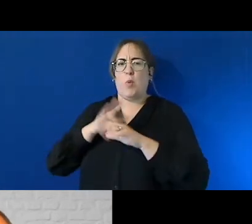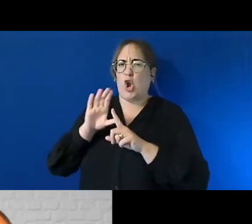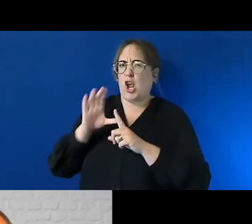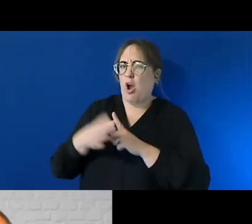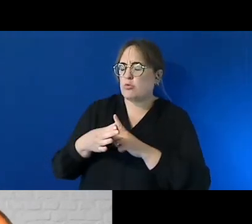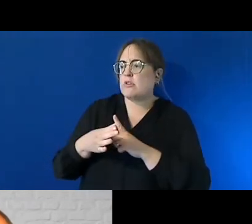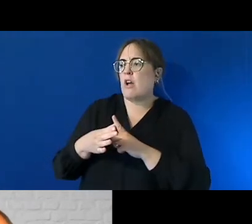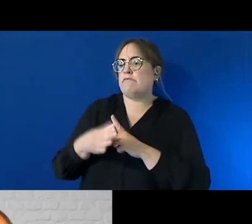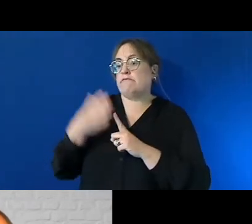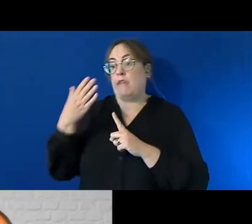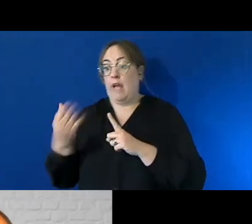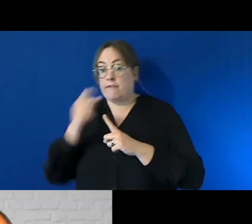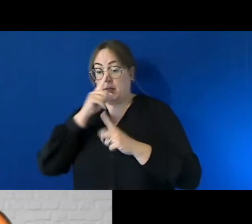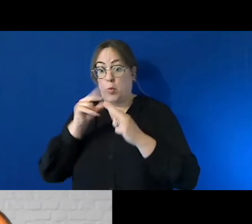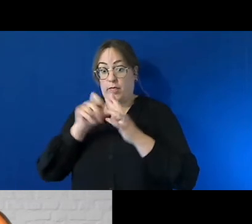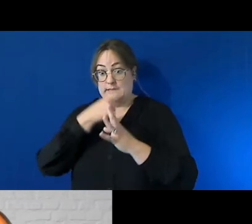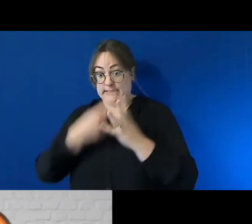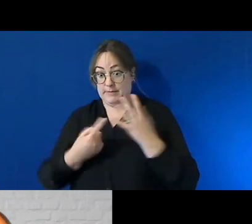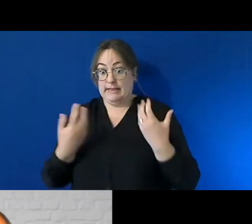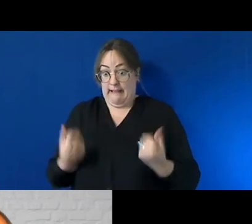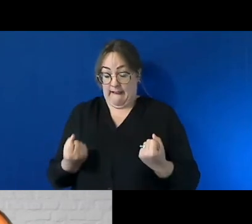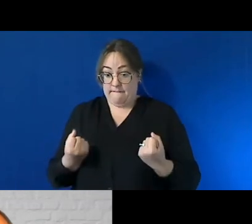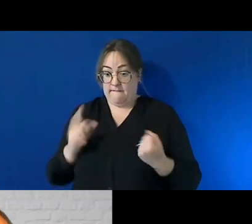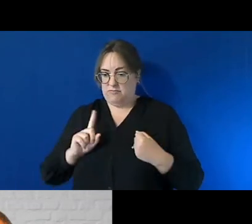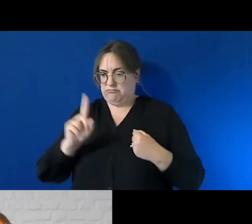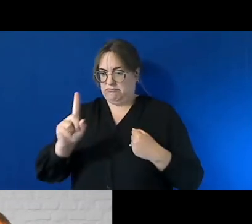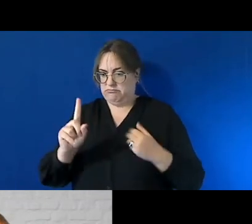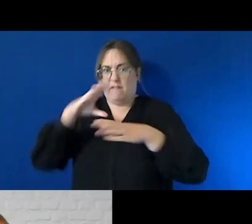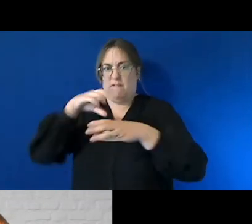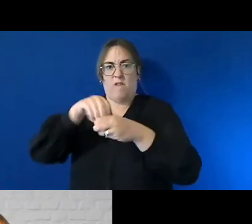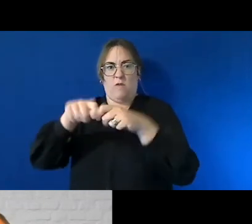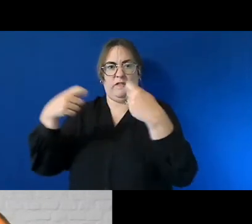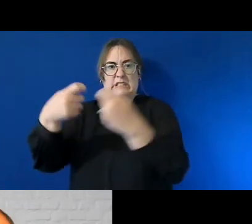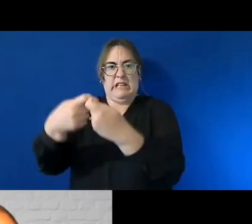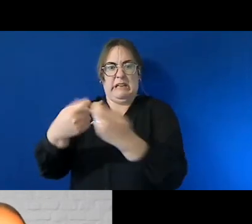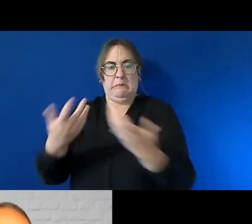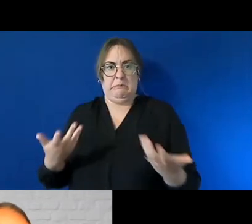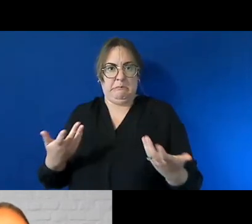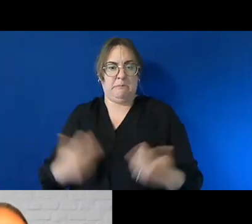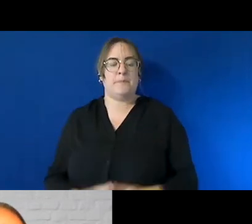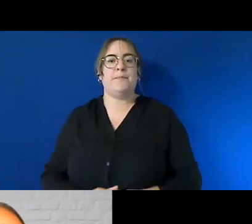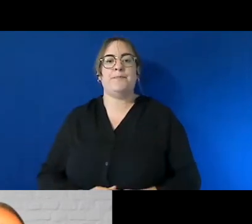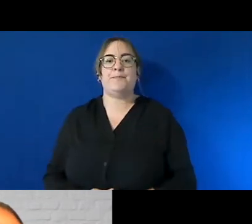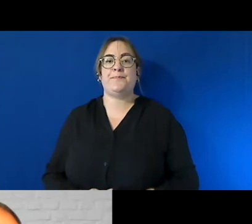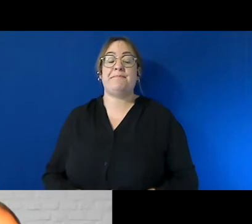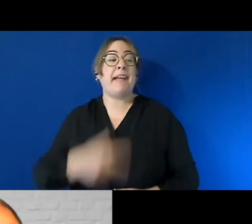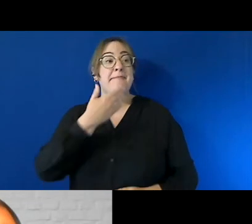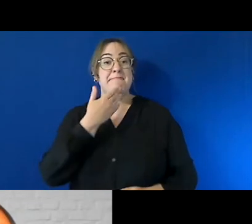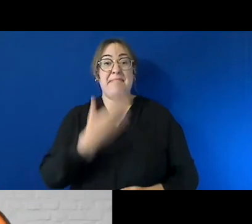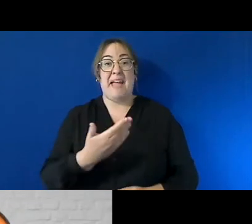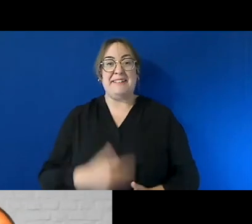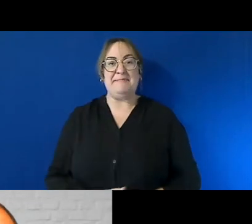with disability uh engaged in those teams well thanks phil initially um we